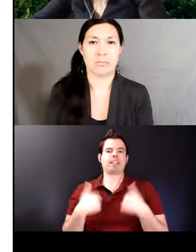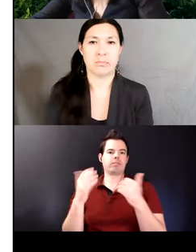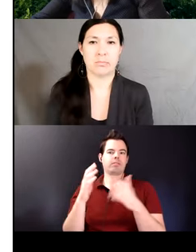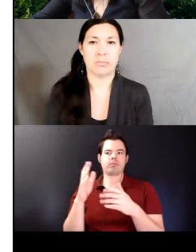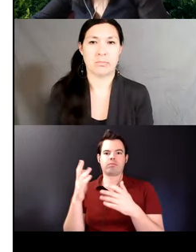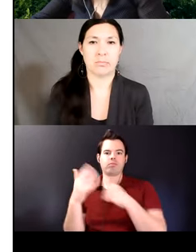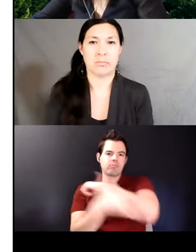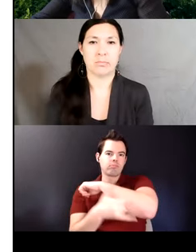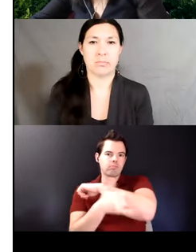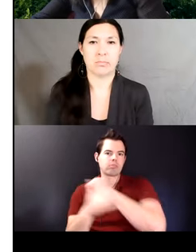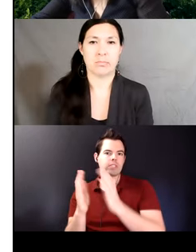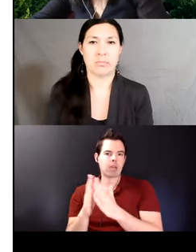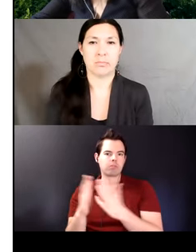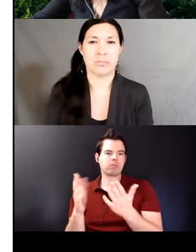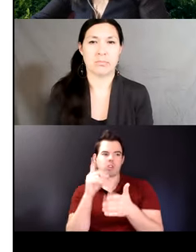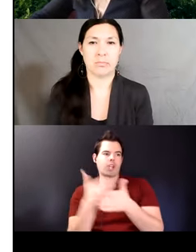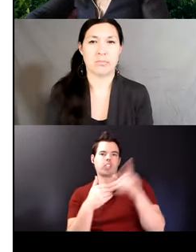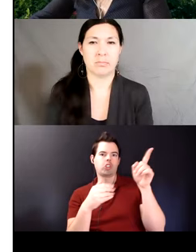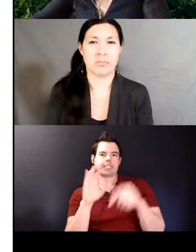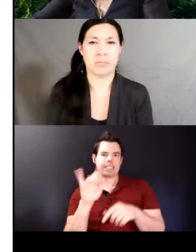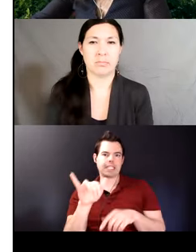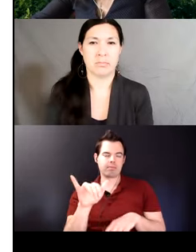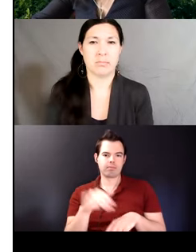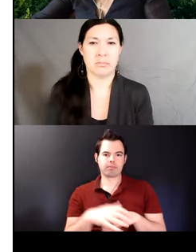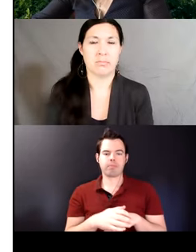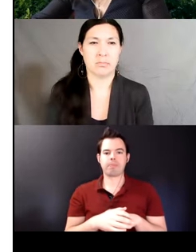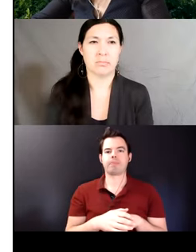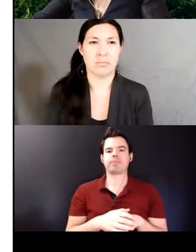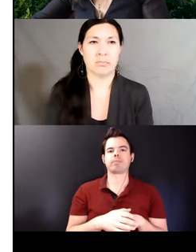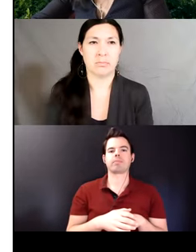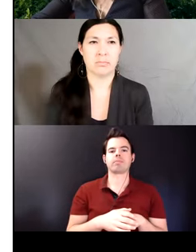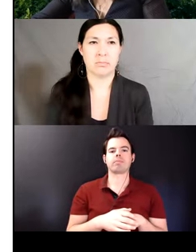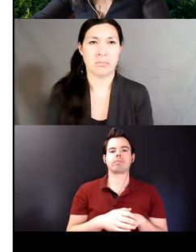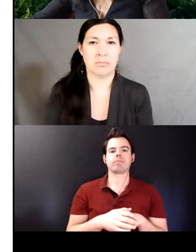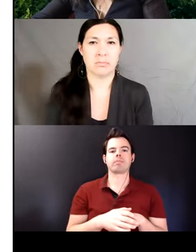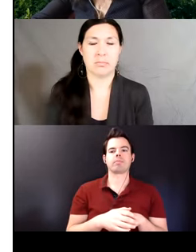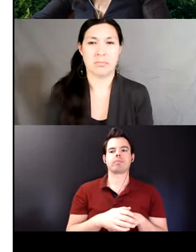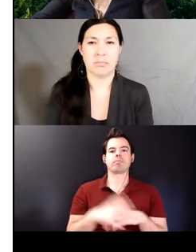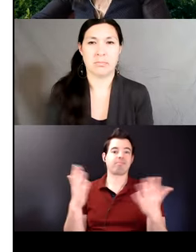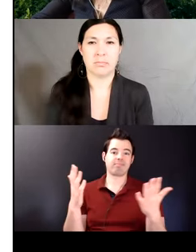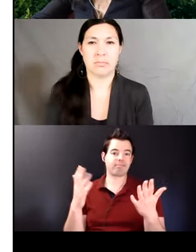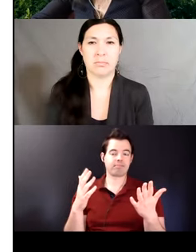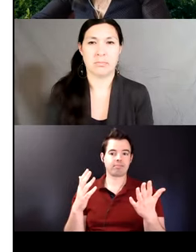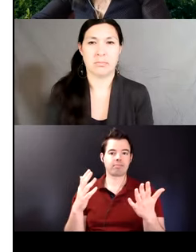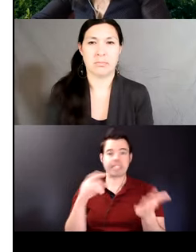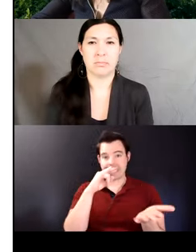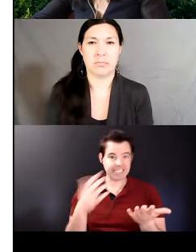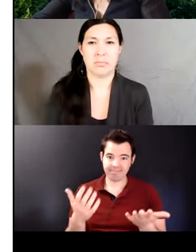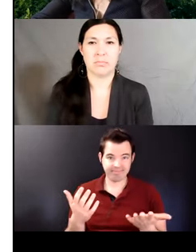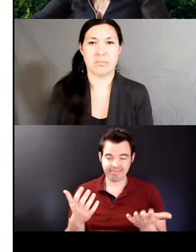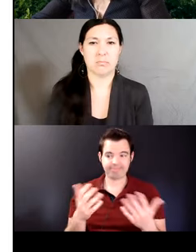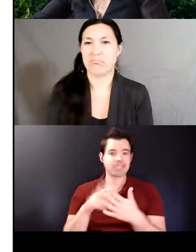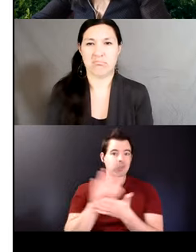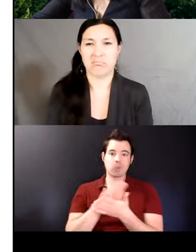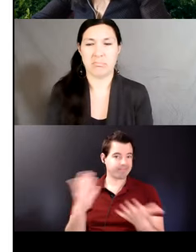distance from the city or urban area the town where they live has no kids no school they are not in contact with